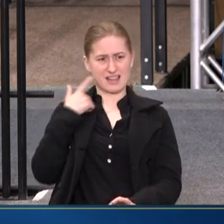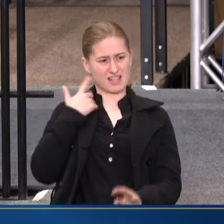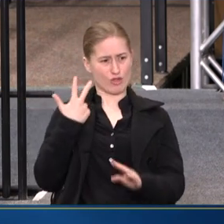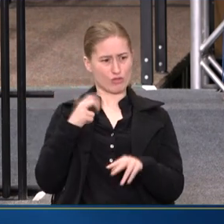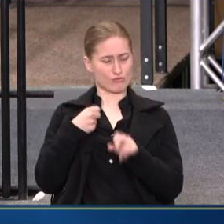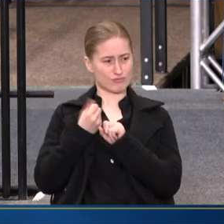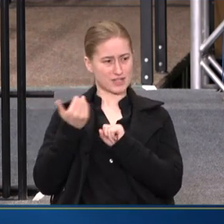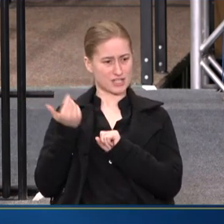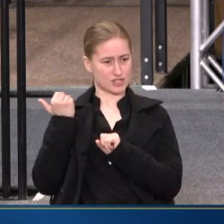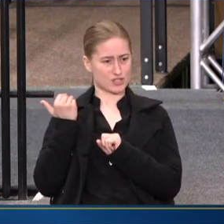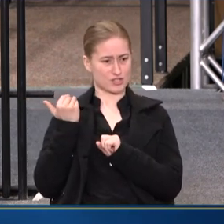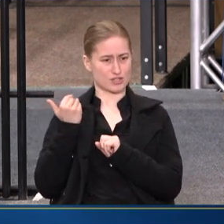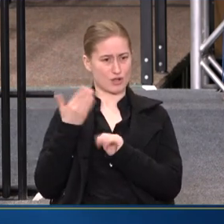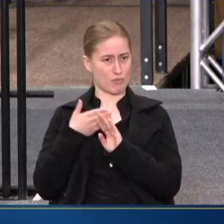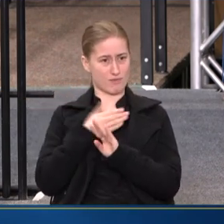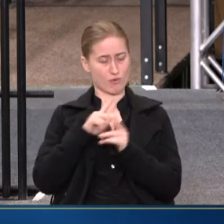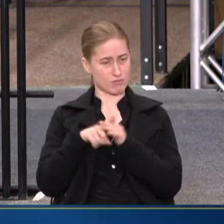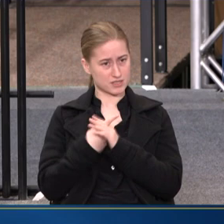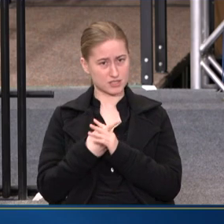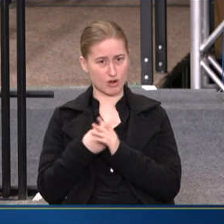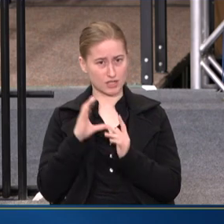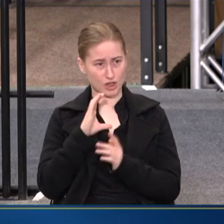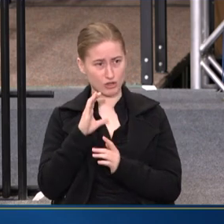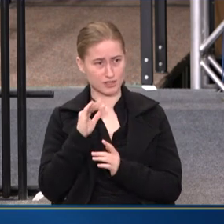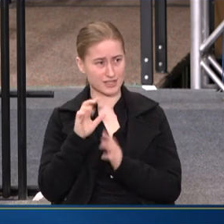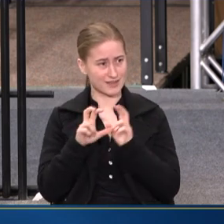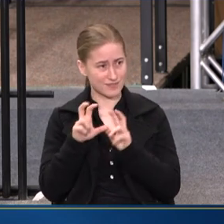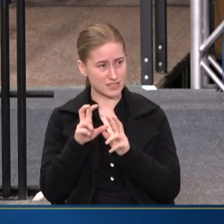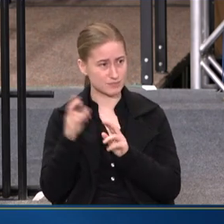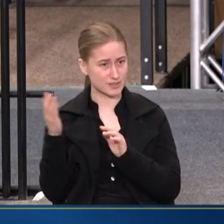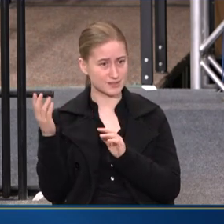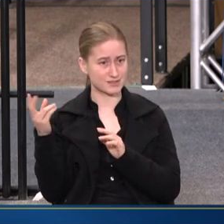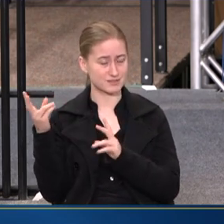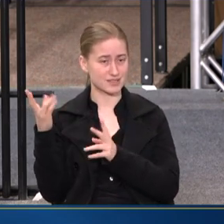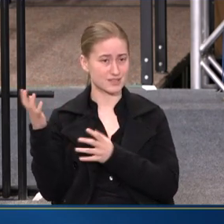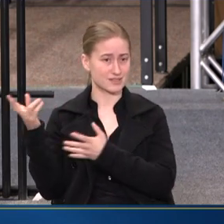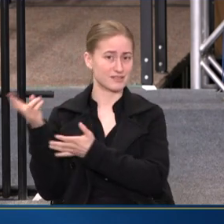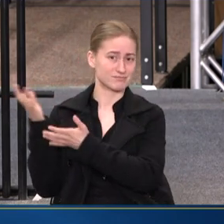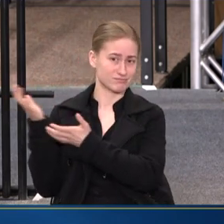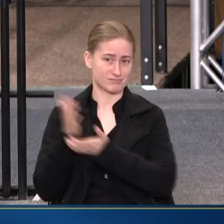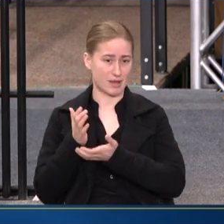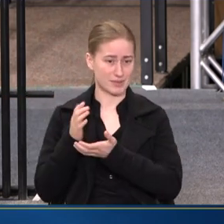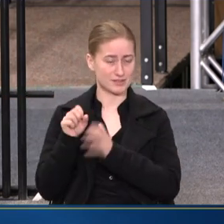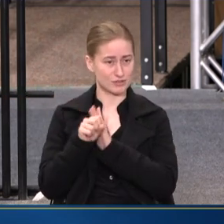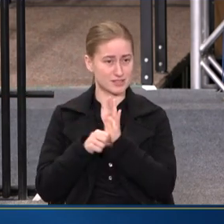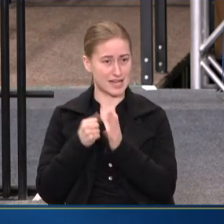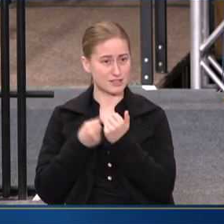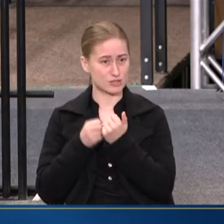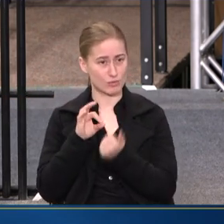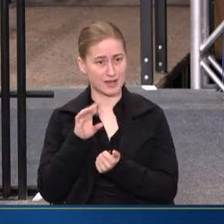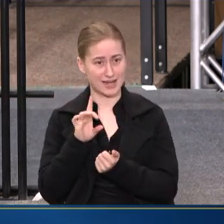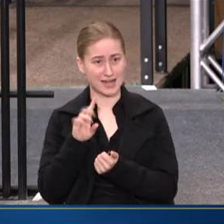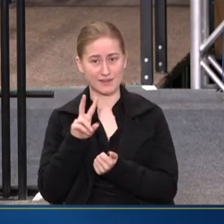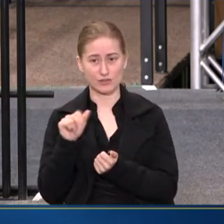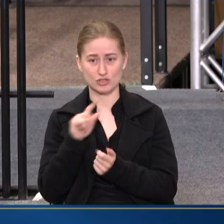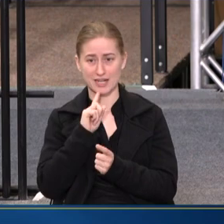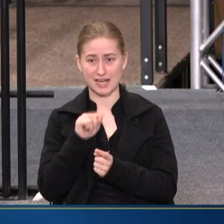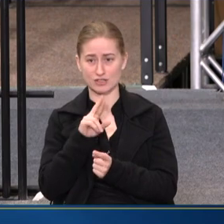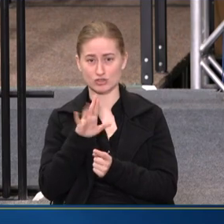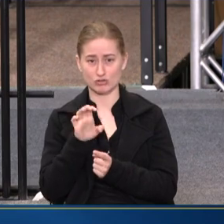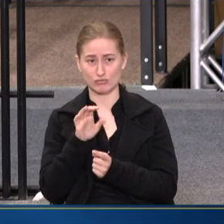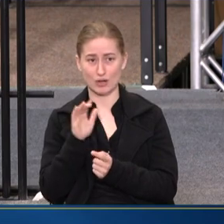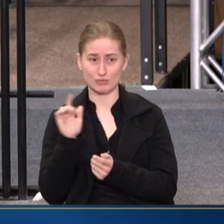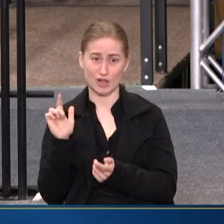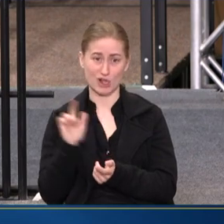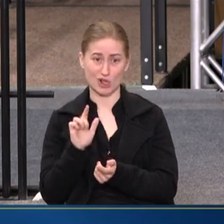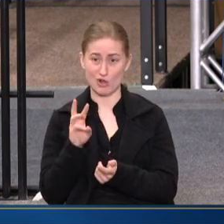THREE YEARS, BEFORE WE STARTED LOOKING AT THE INVESTMENTS COMING INTO THE STATE TO SUPPORT 988, THE VIRGINIA ANSWER RATE WAS